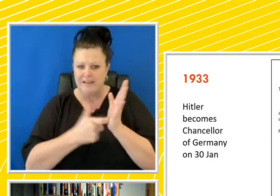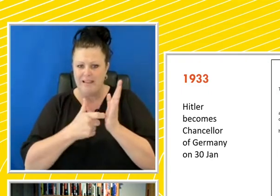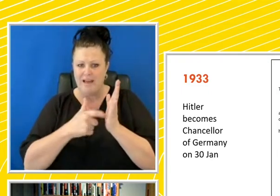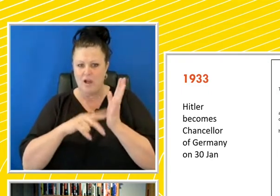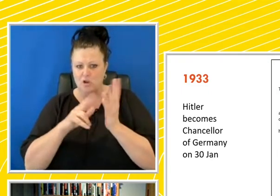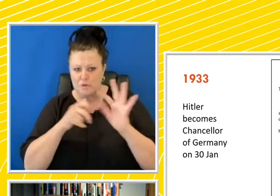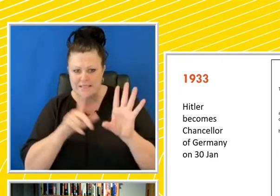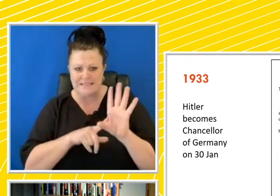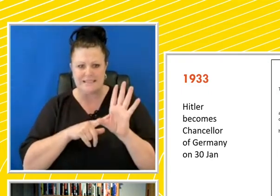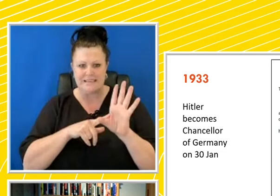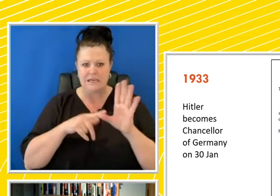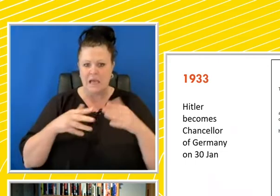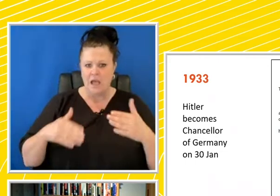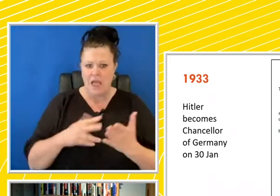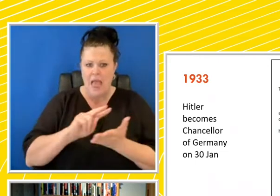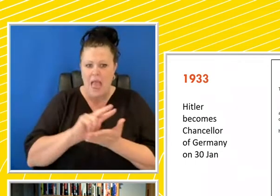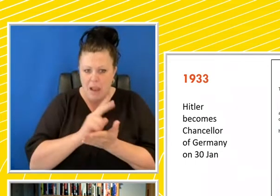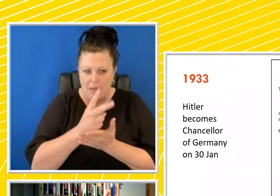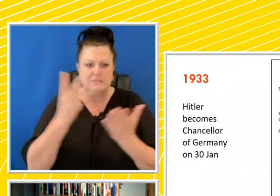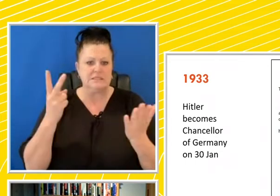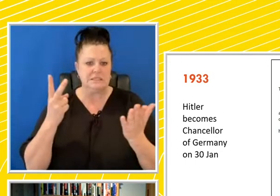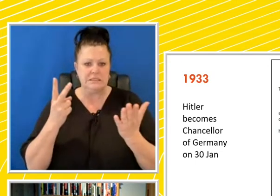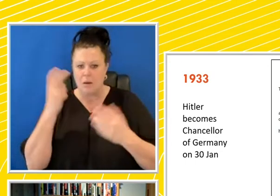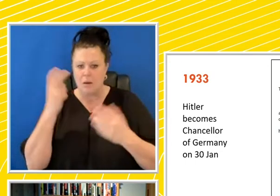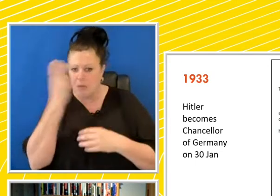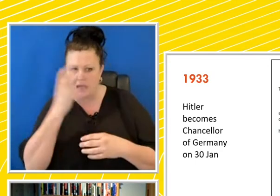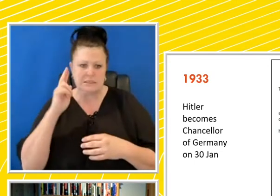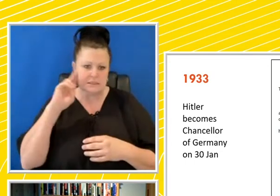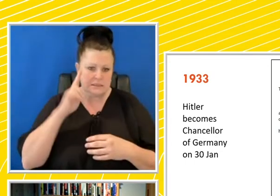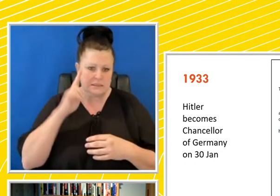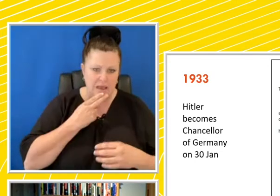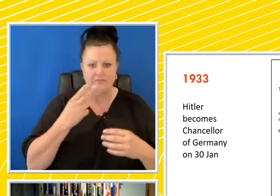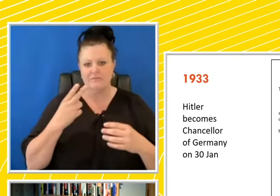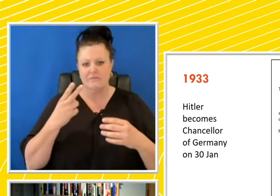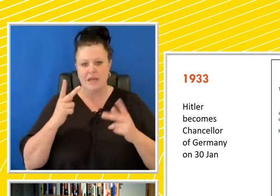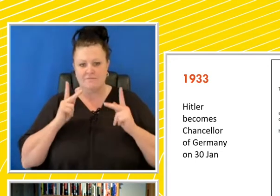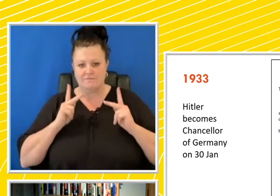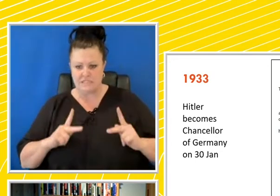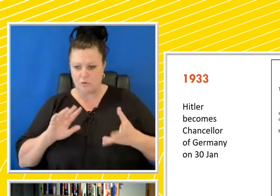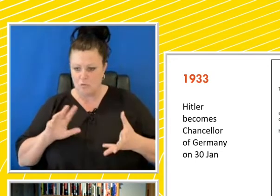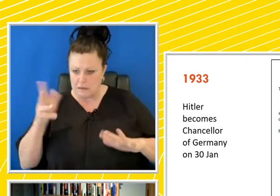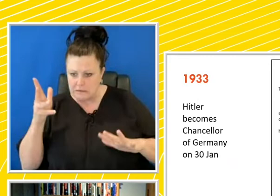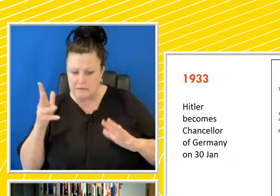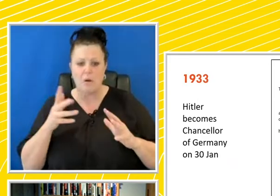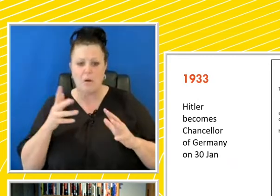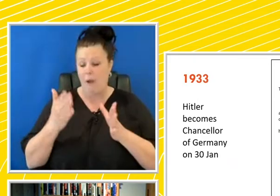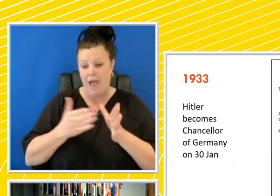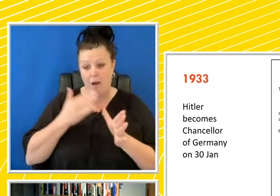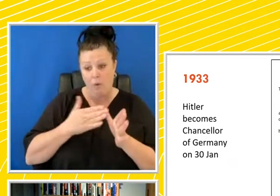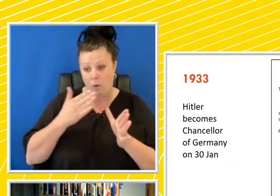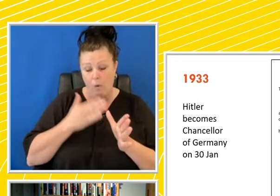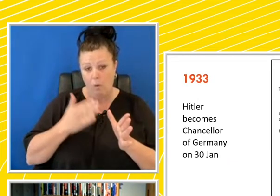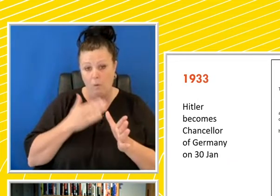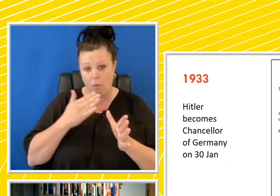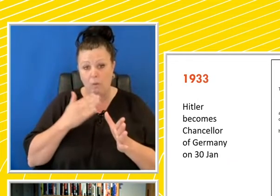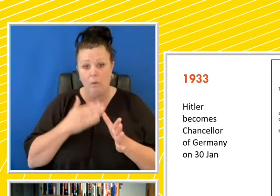deafness, serious hereditary physical malformation, also alcoholism. And